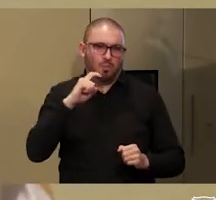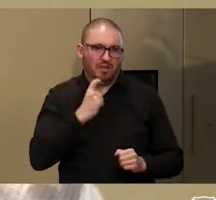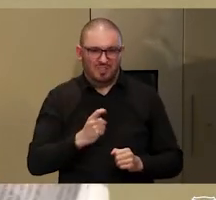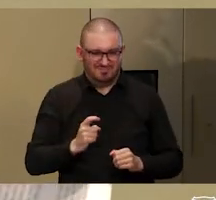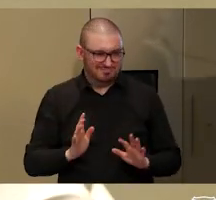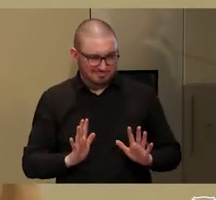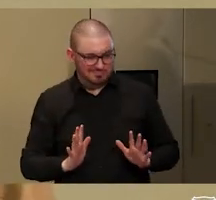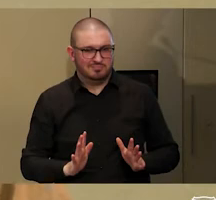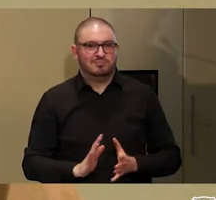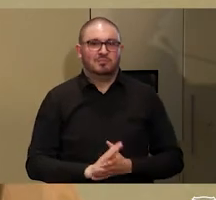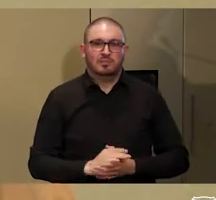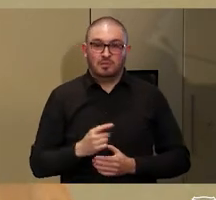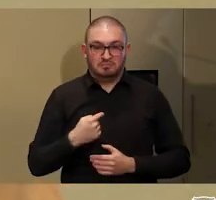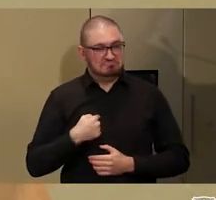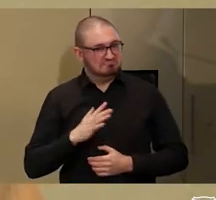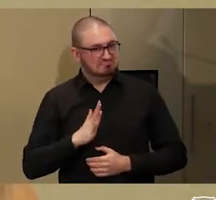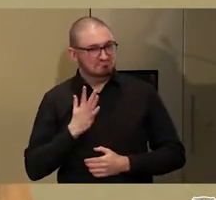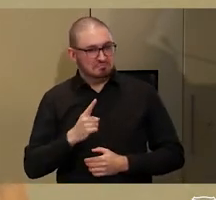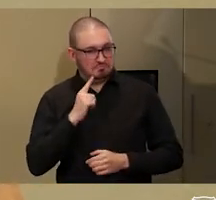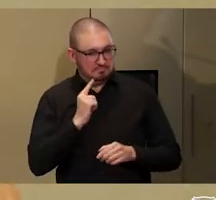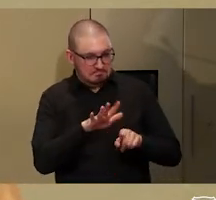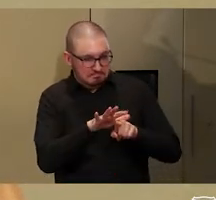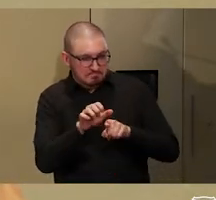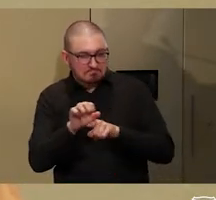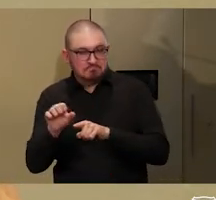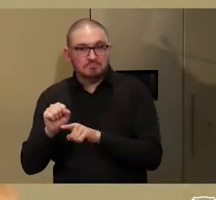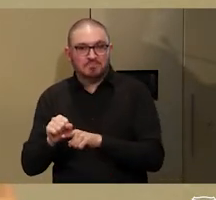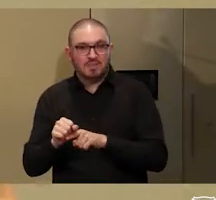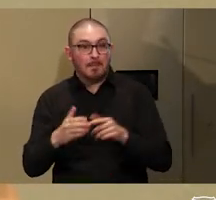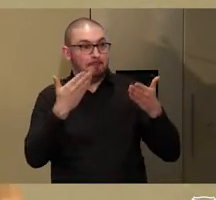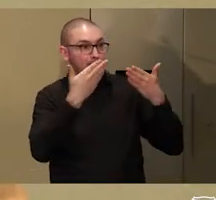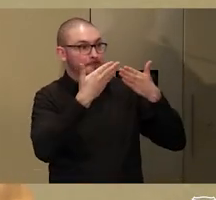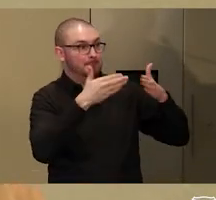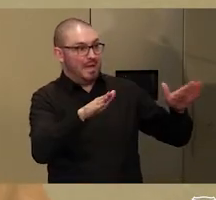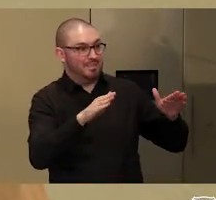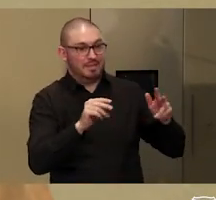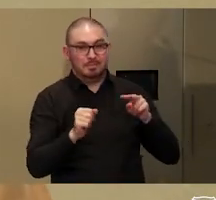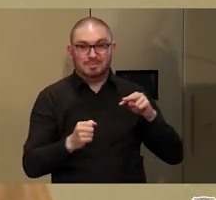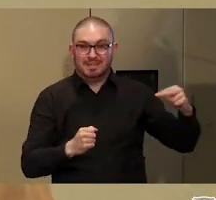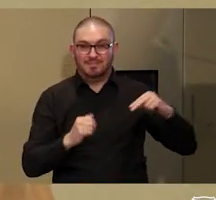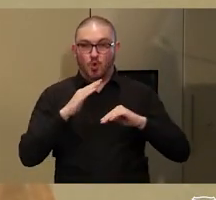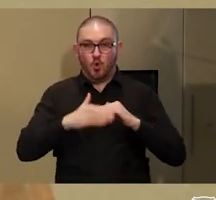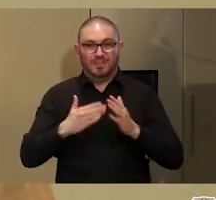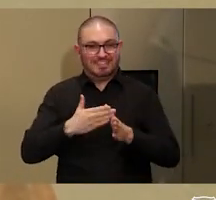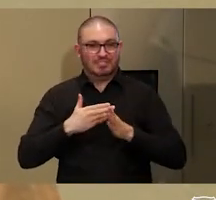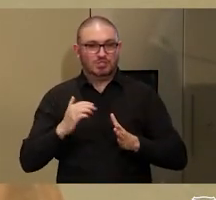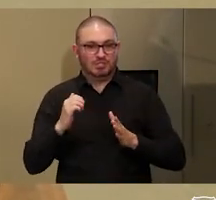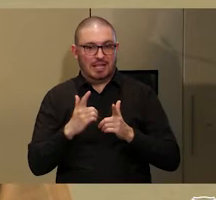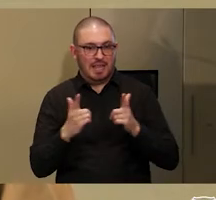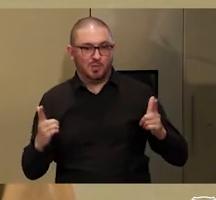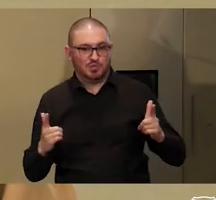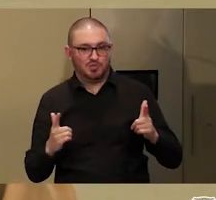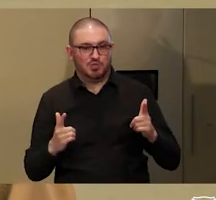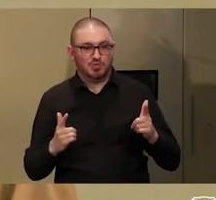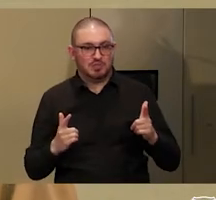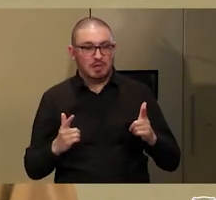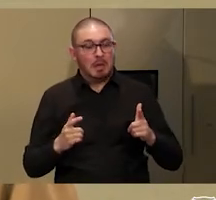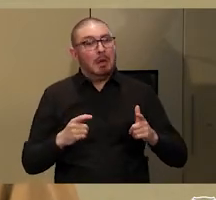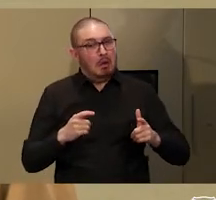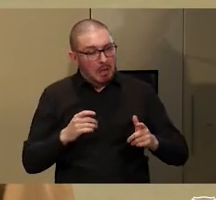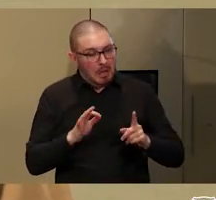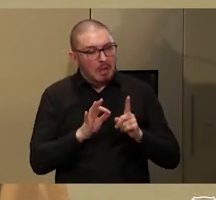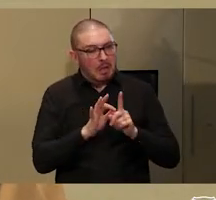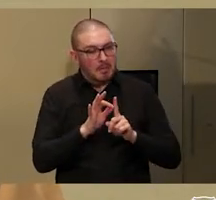Interestingly, I've noticed in Timor-Leste that public perceptions of Indigenous languages have grown somewhat more